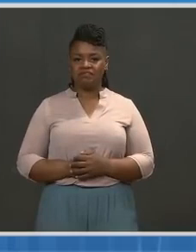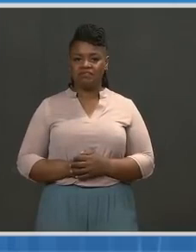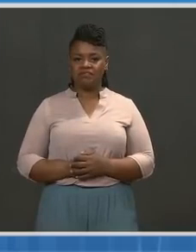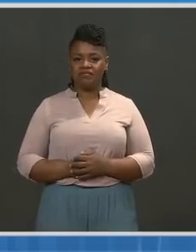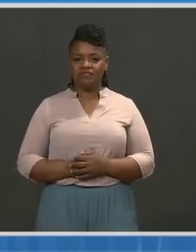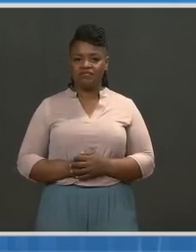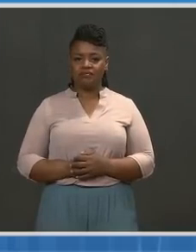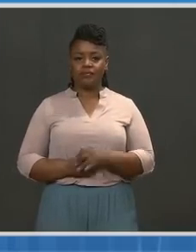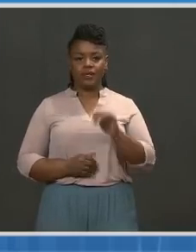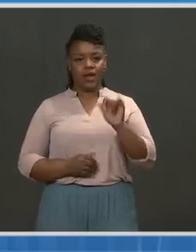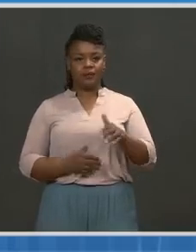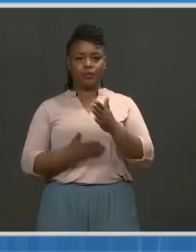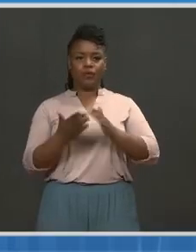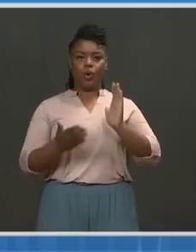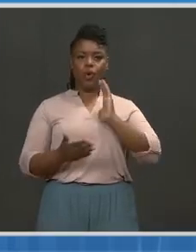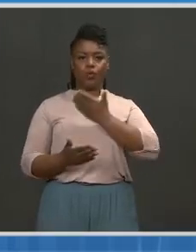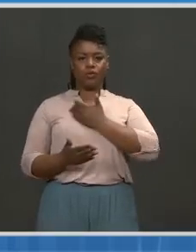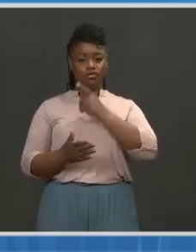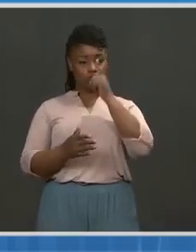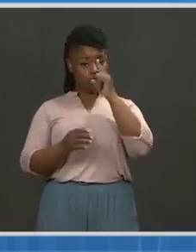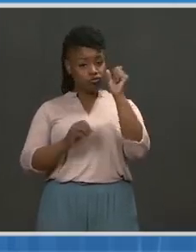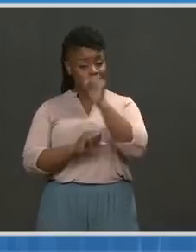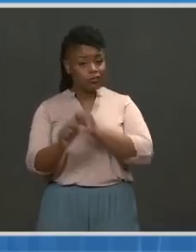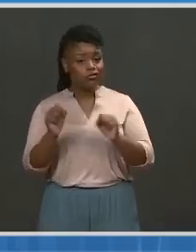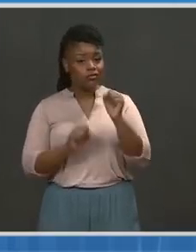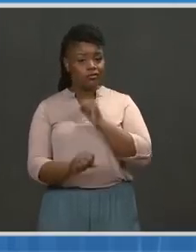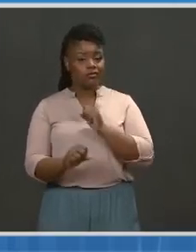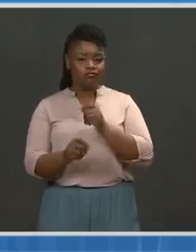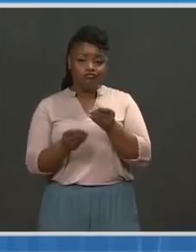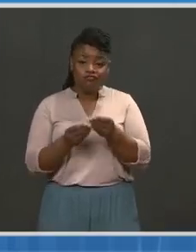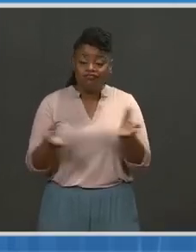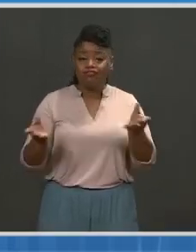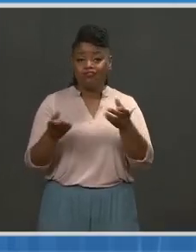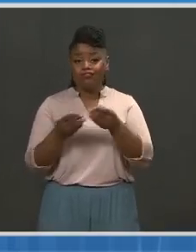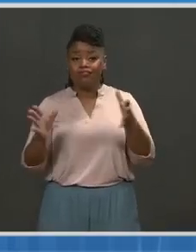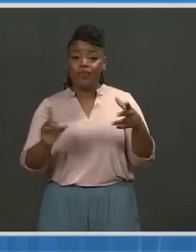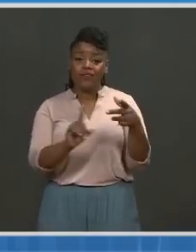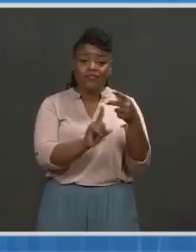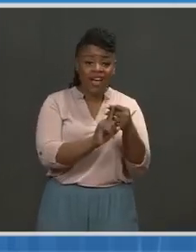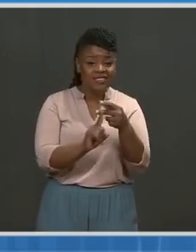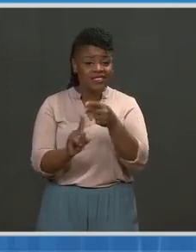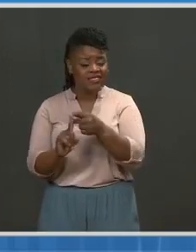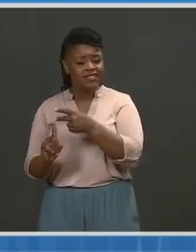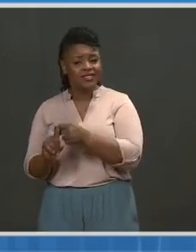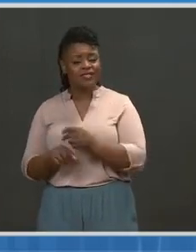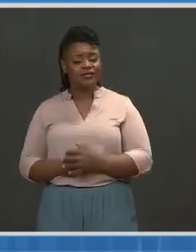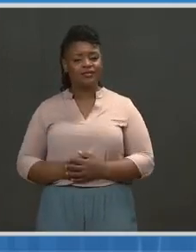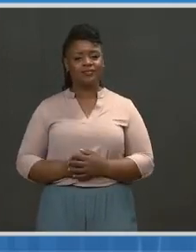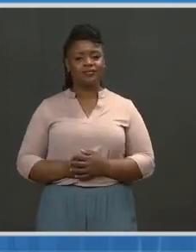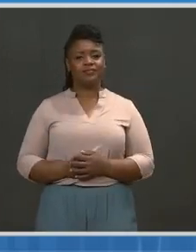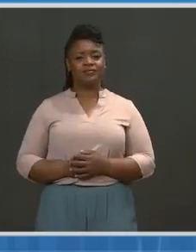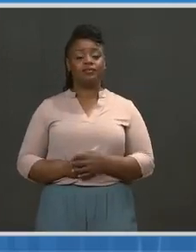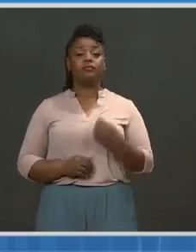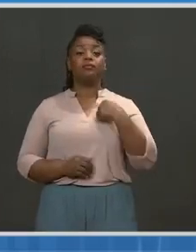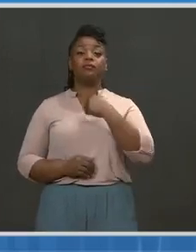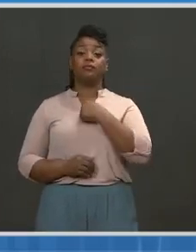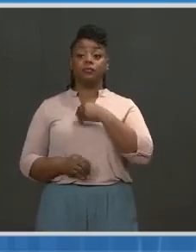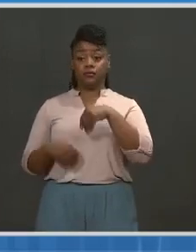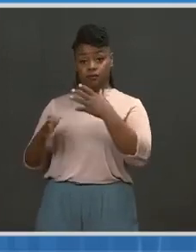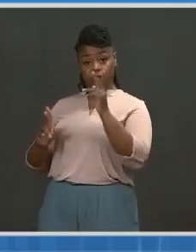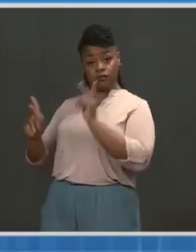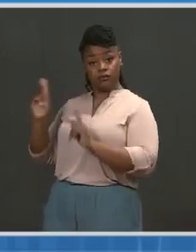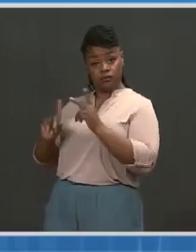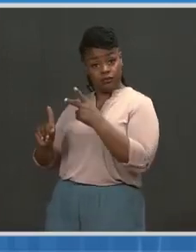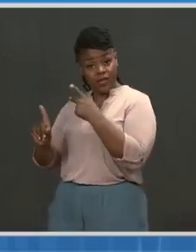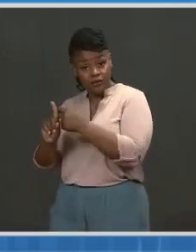-pronged strategy to rapidly clean supply, to add thousands of vaccinators, and thousands more places for